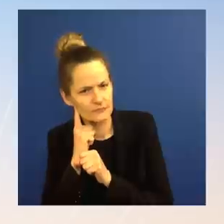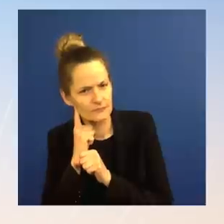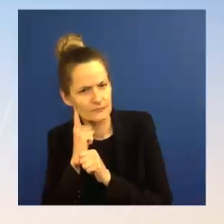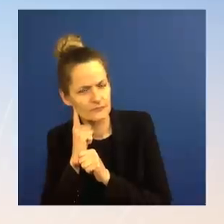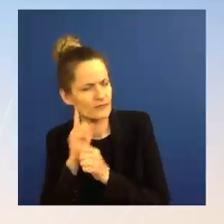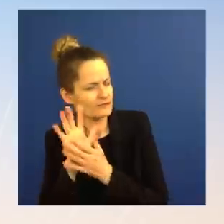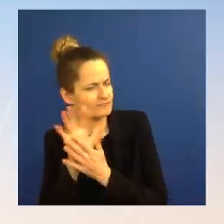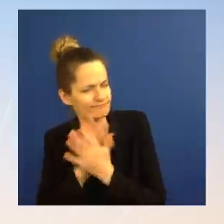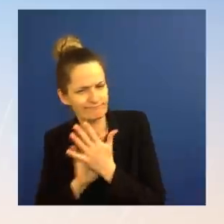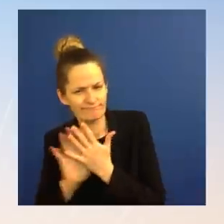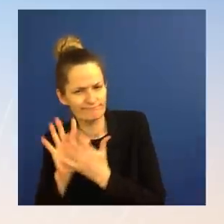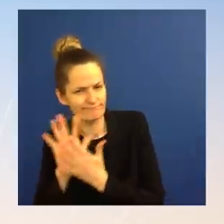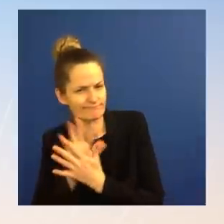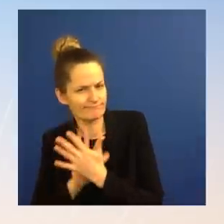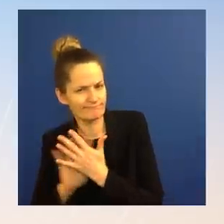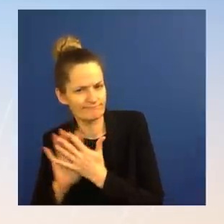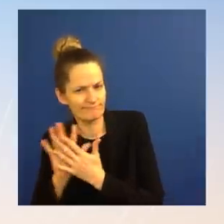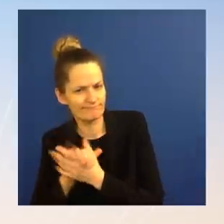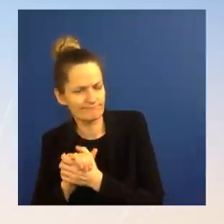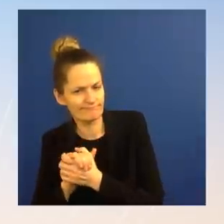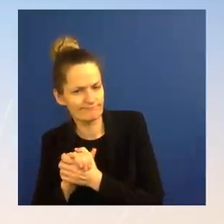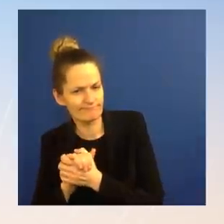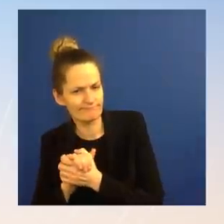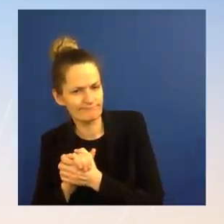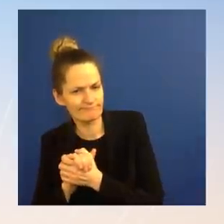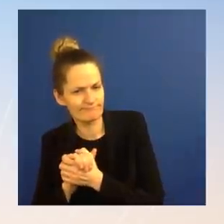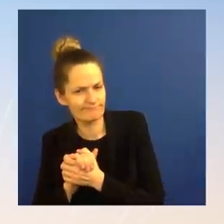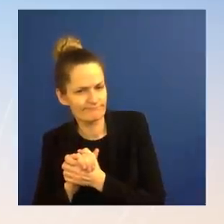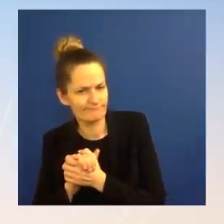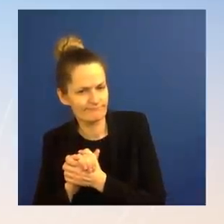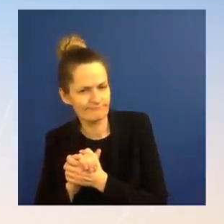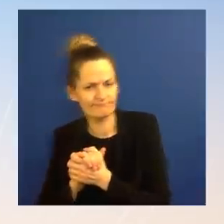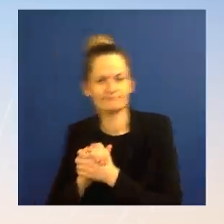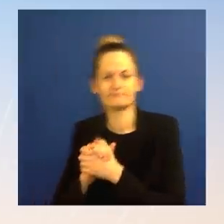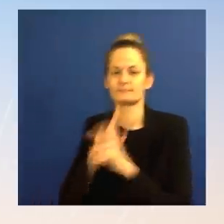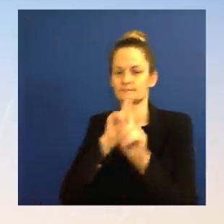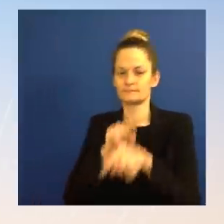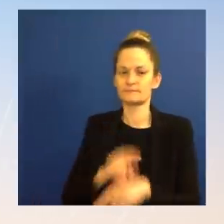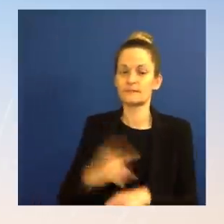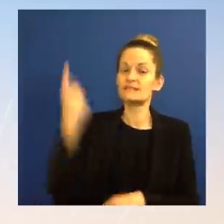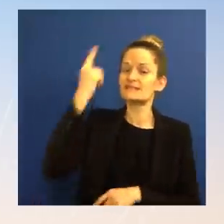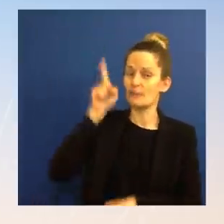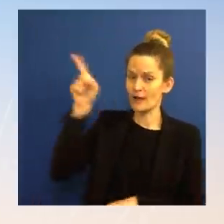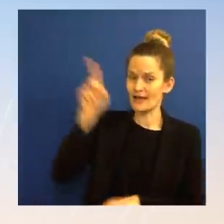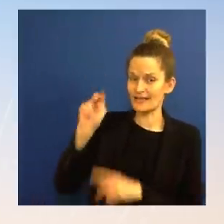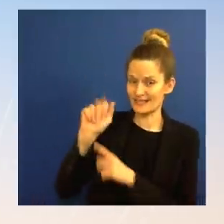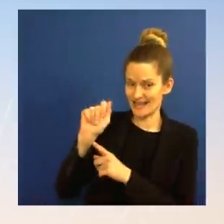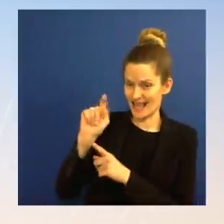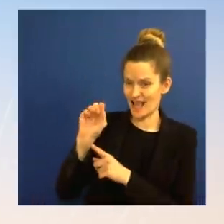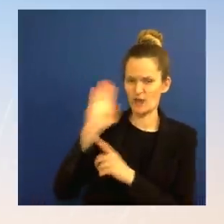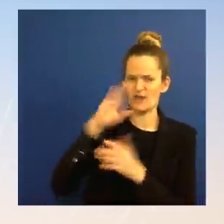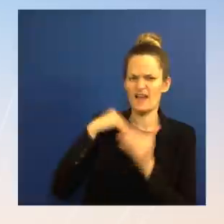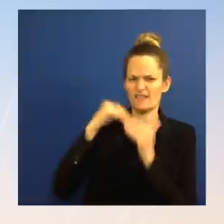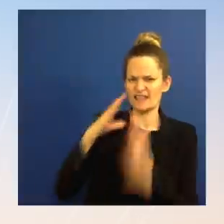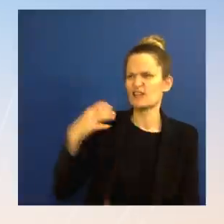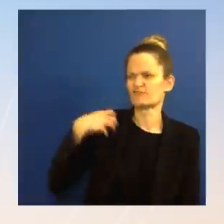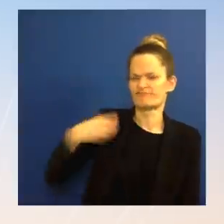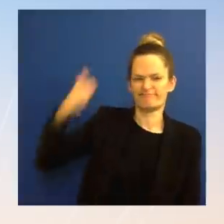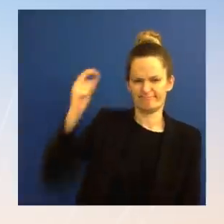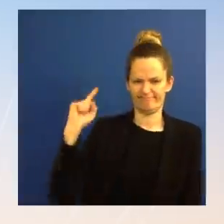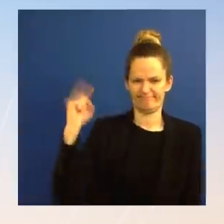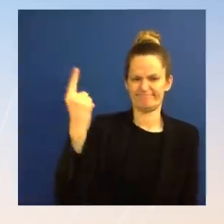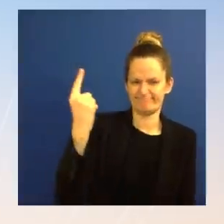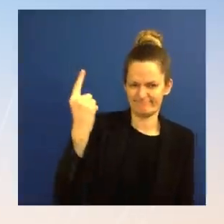Well, I think that NATO has not been more united in the last several months in decades.